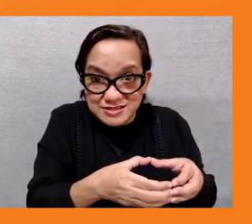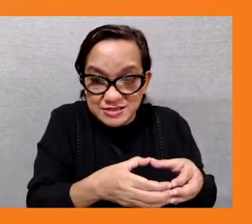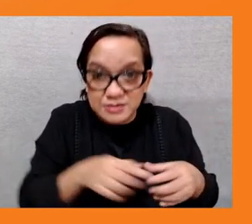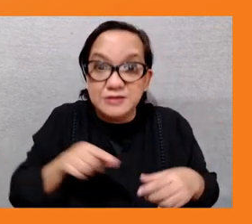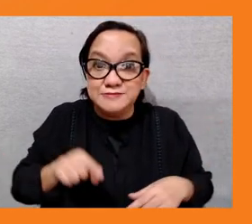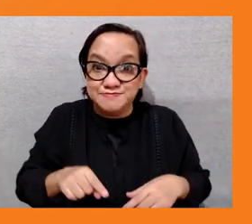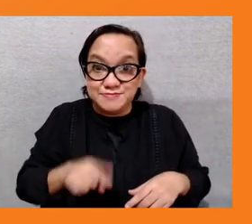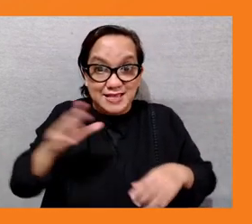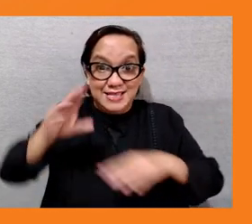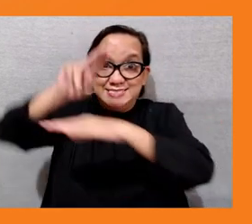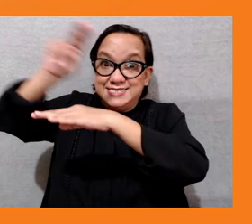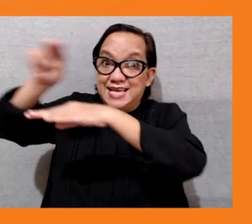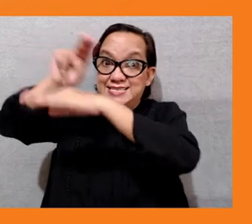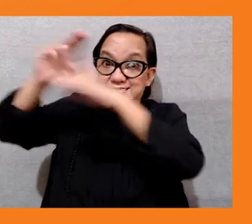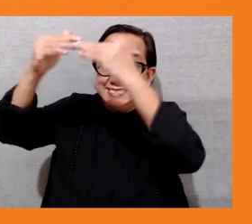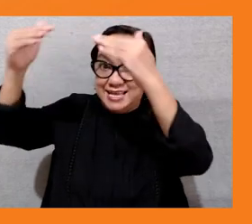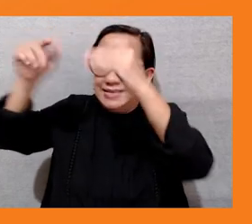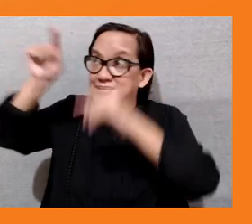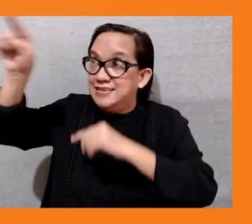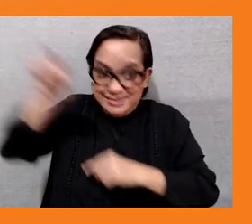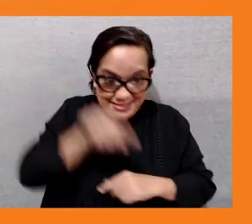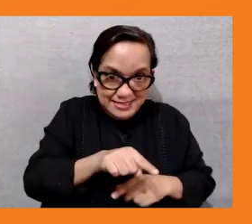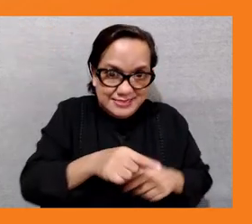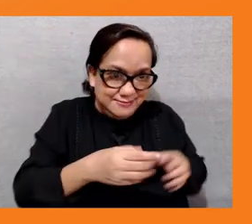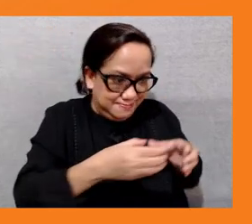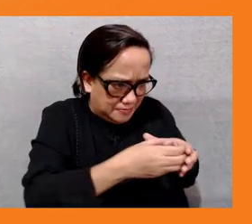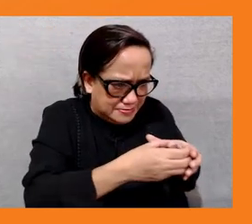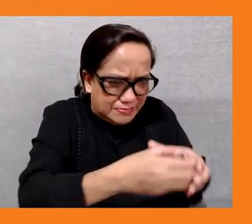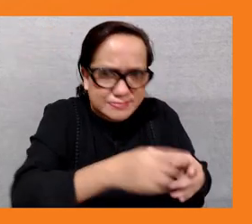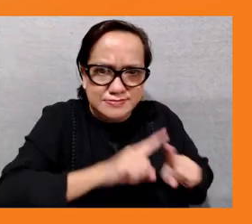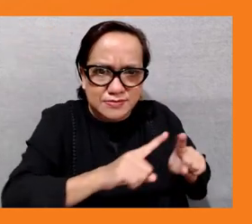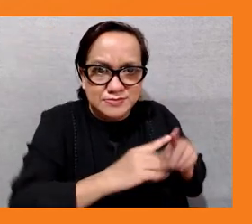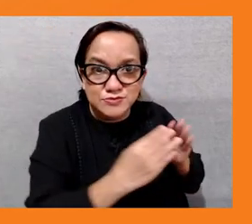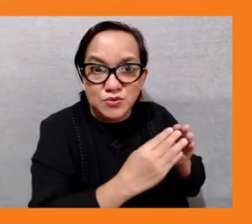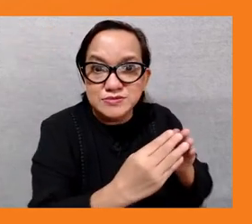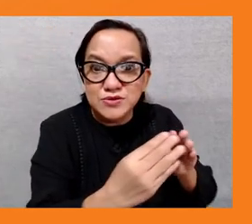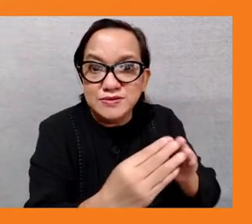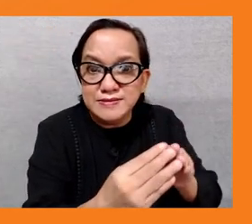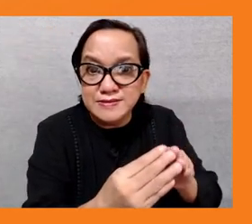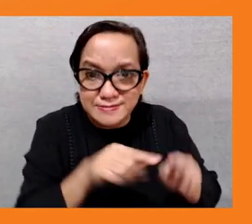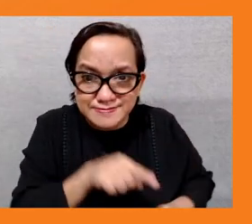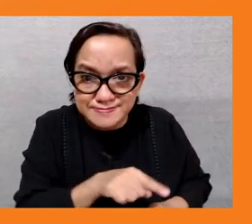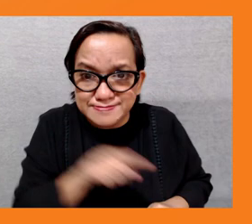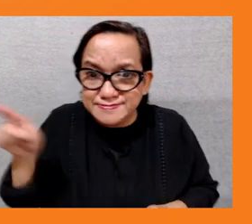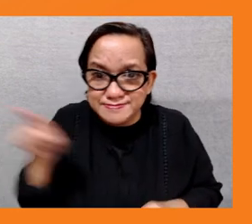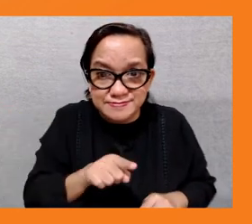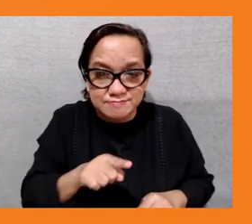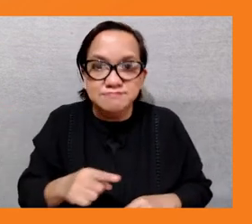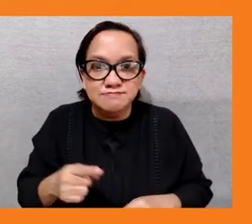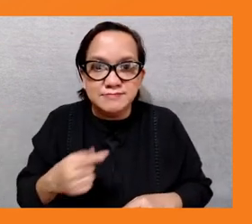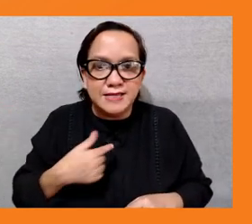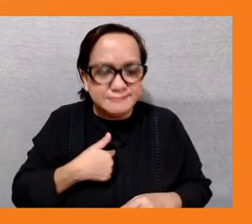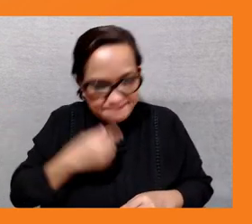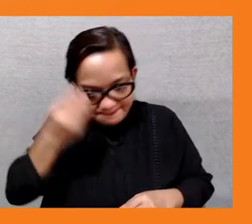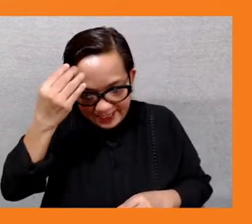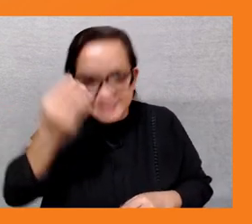weak particularly in climate change so what 10 approaches are so we work with local NGO that's being